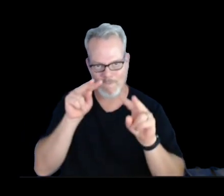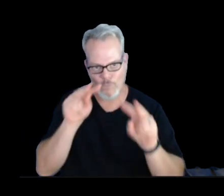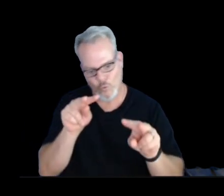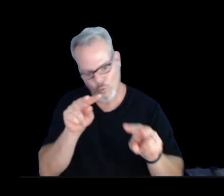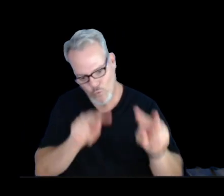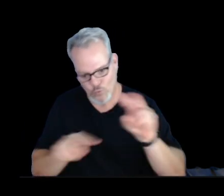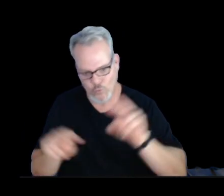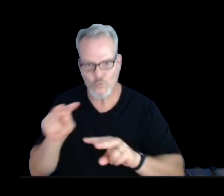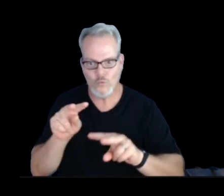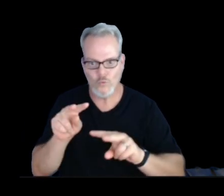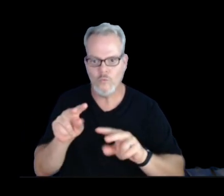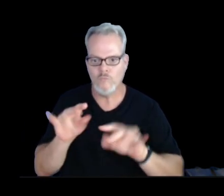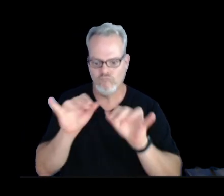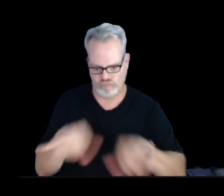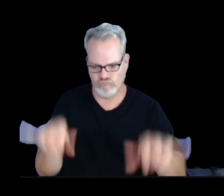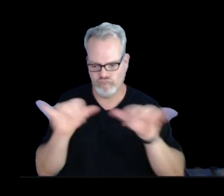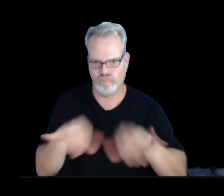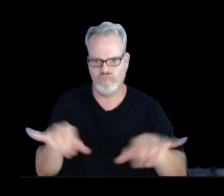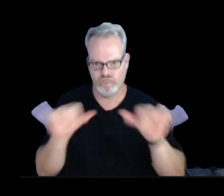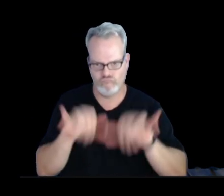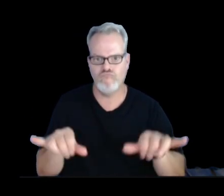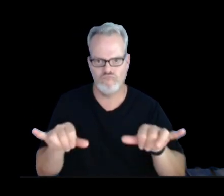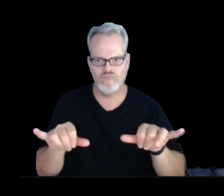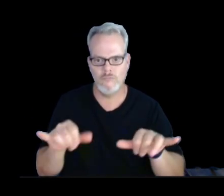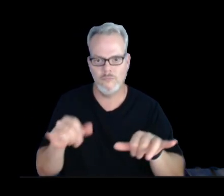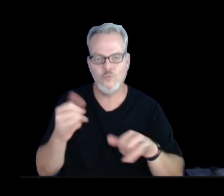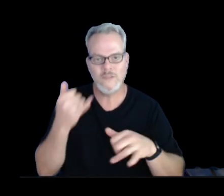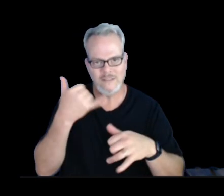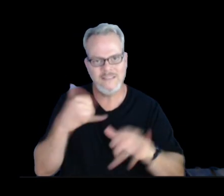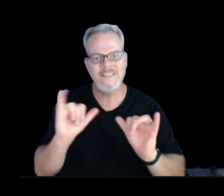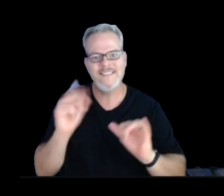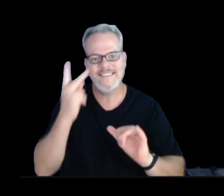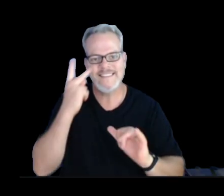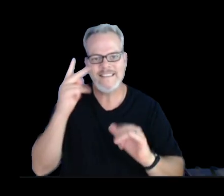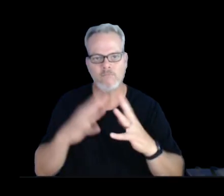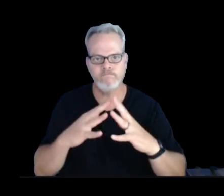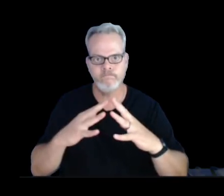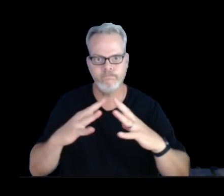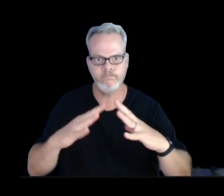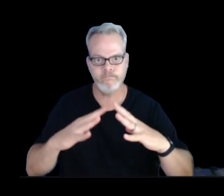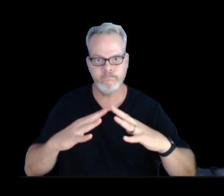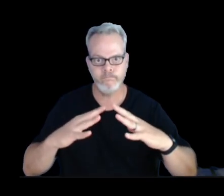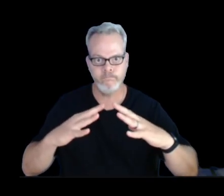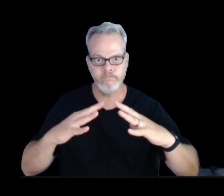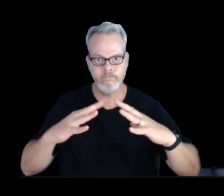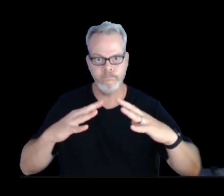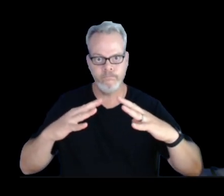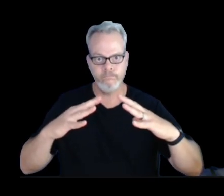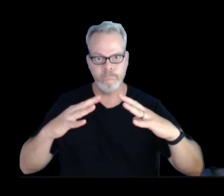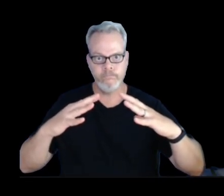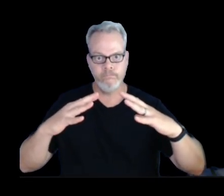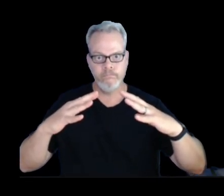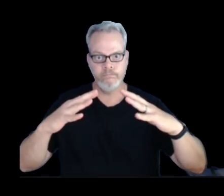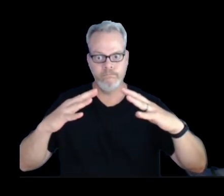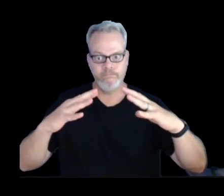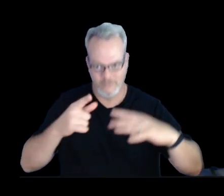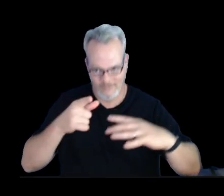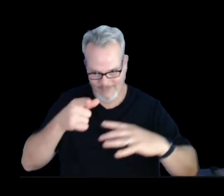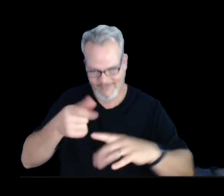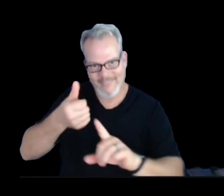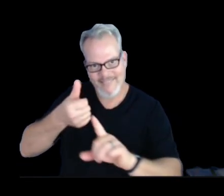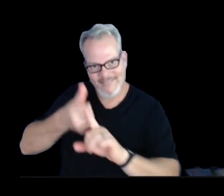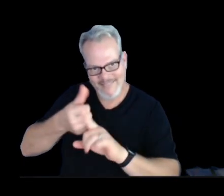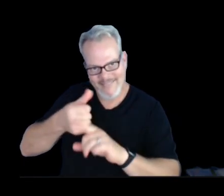eruption. But the volcano continues to swell, rising upwards at the summit GPS station, which